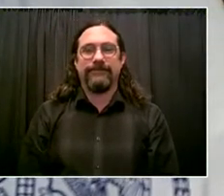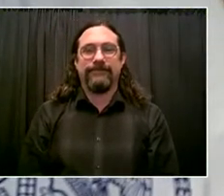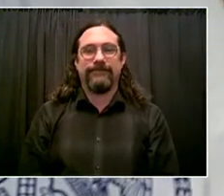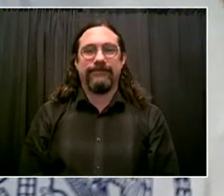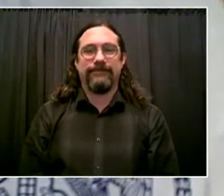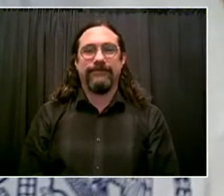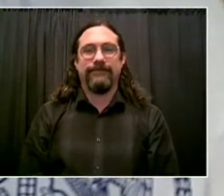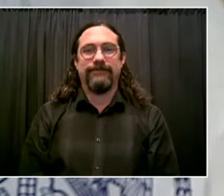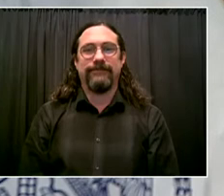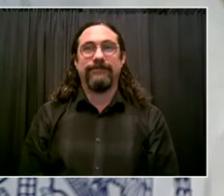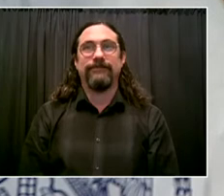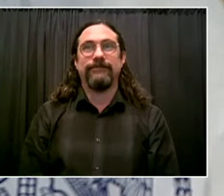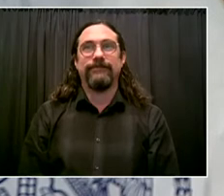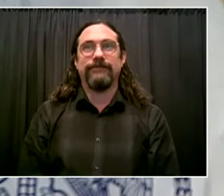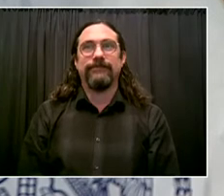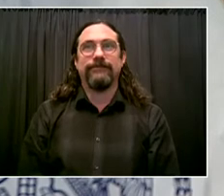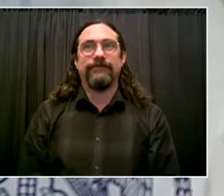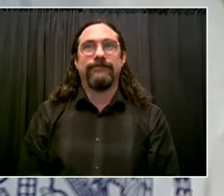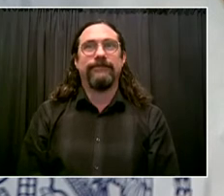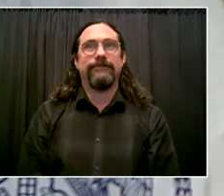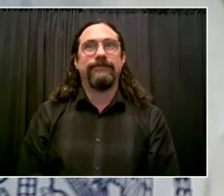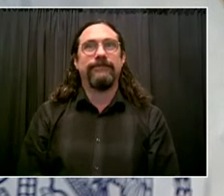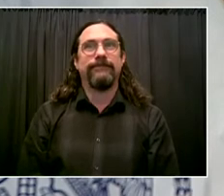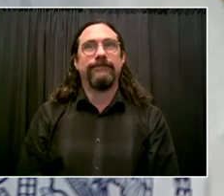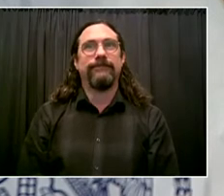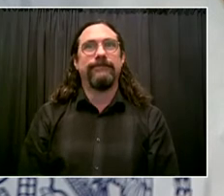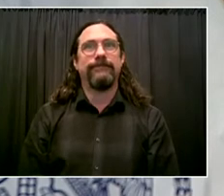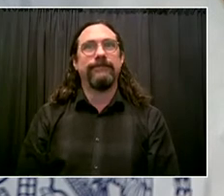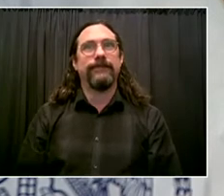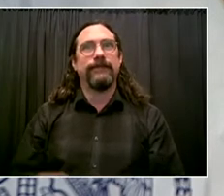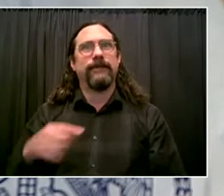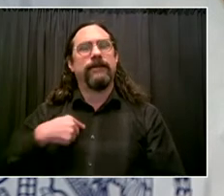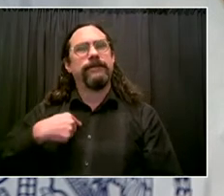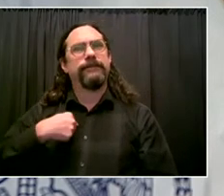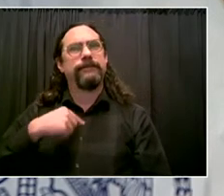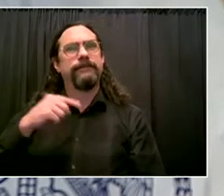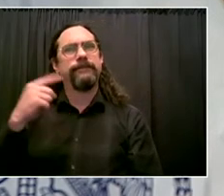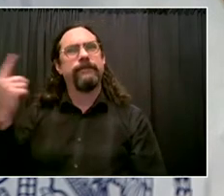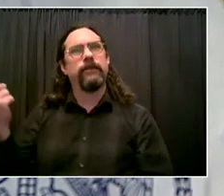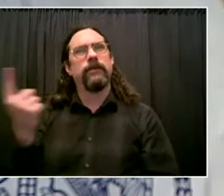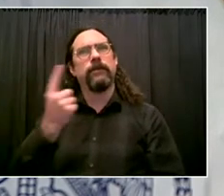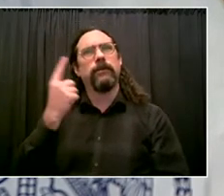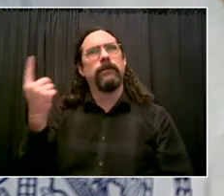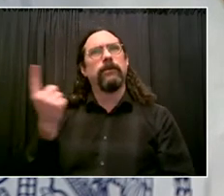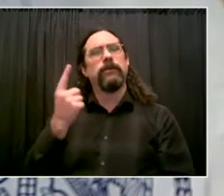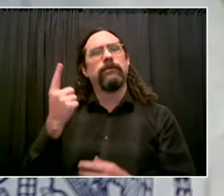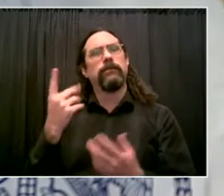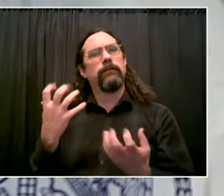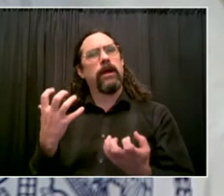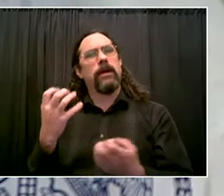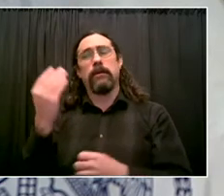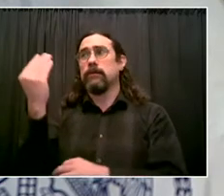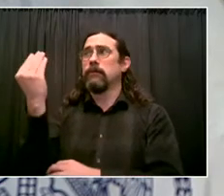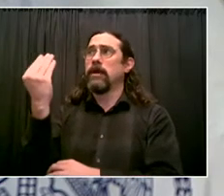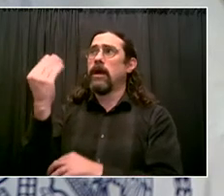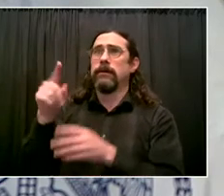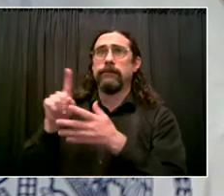I always hope to start out the week with good news for everyone, but this was a very, very tough weekend.